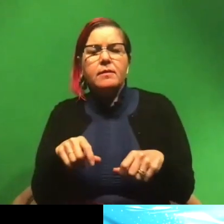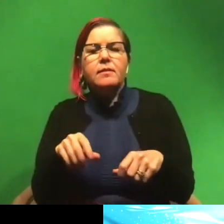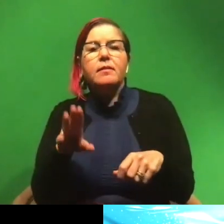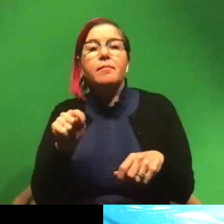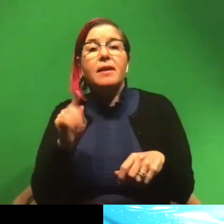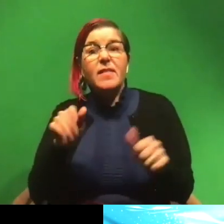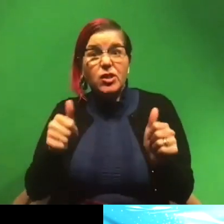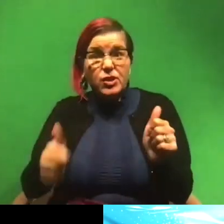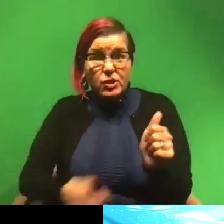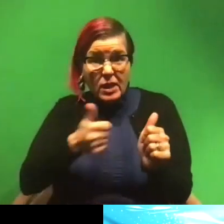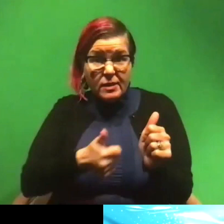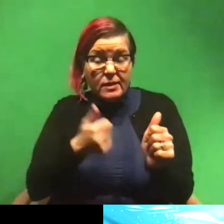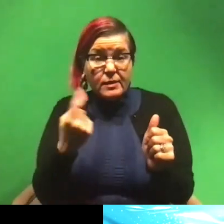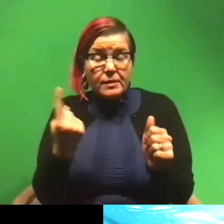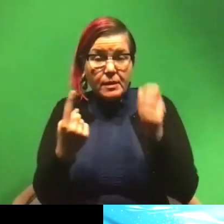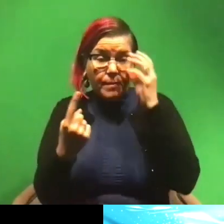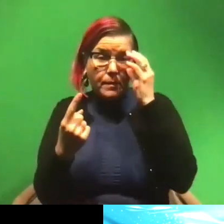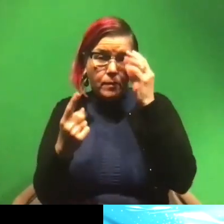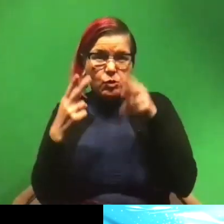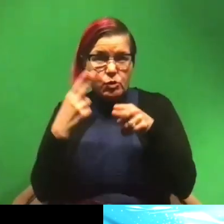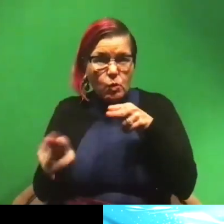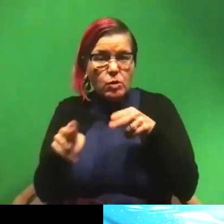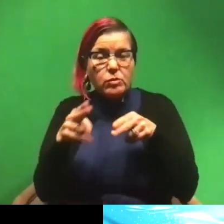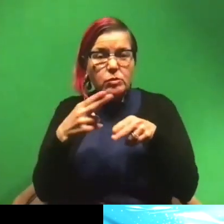chasing something, uh, with short bursts,